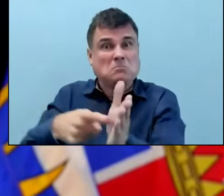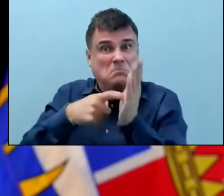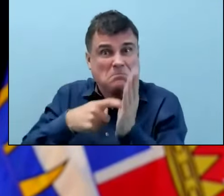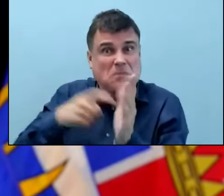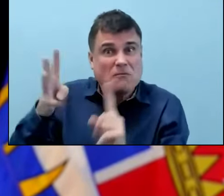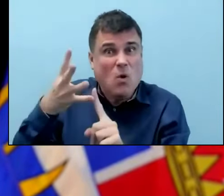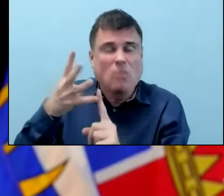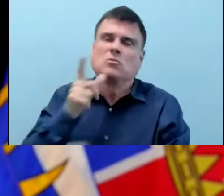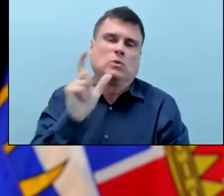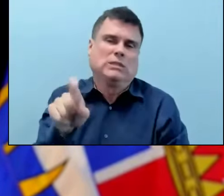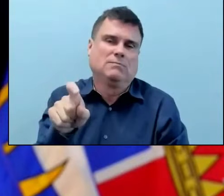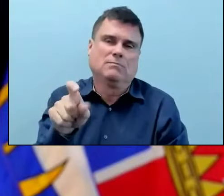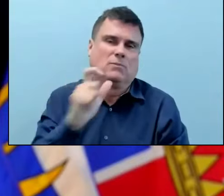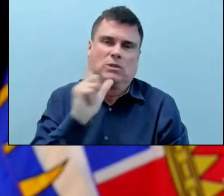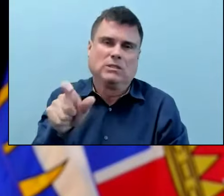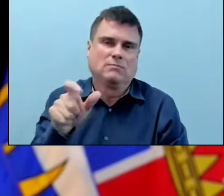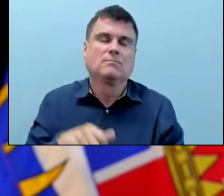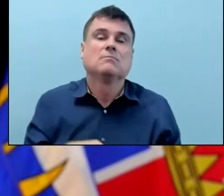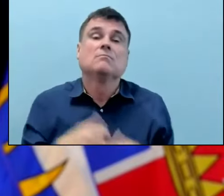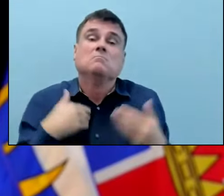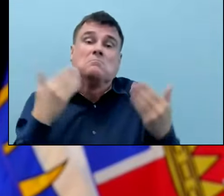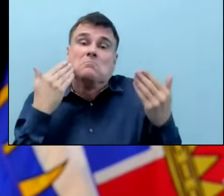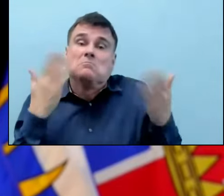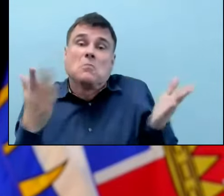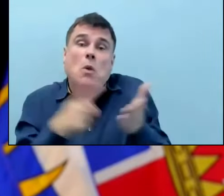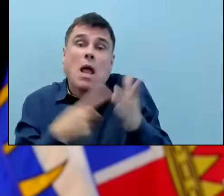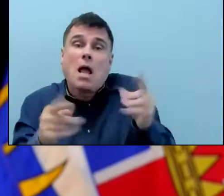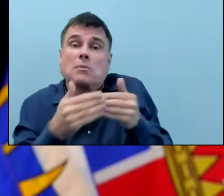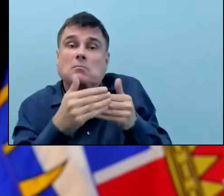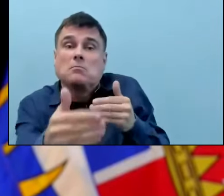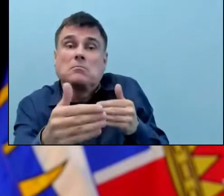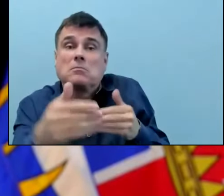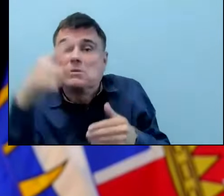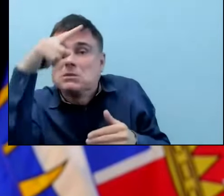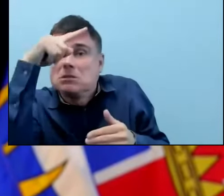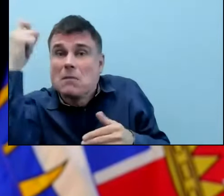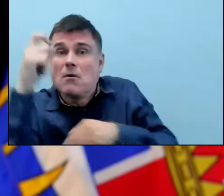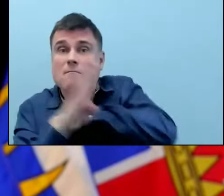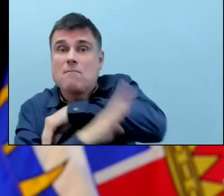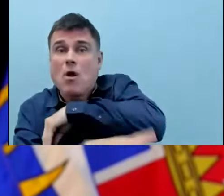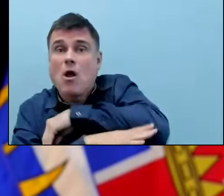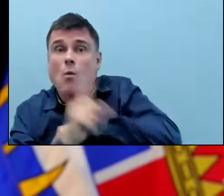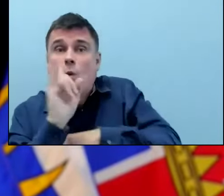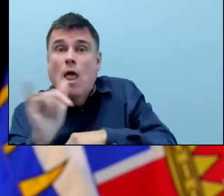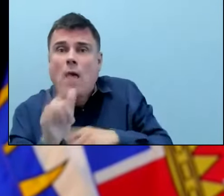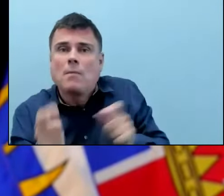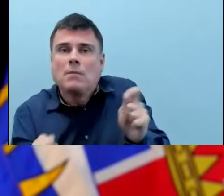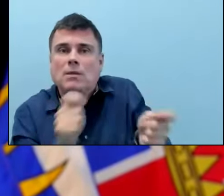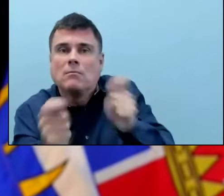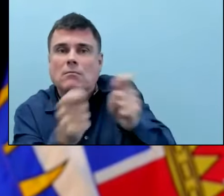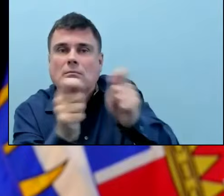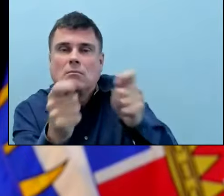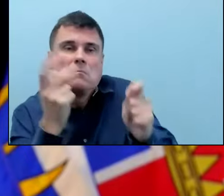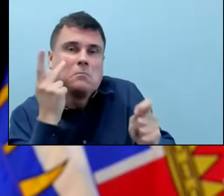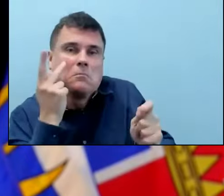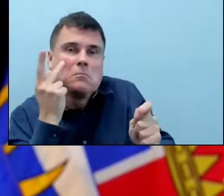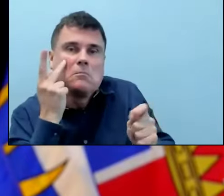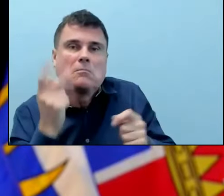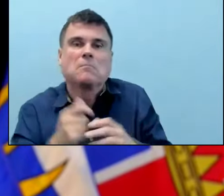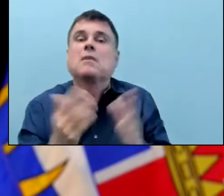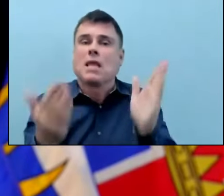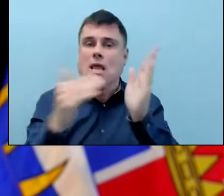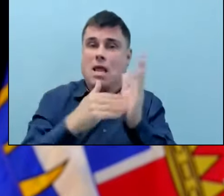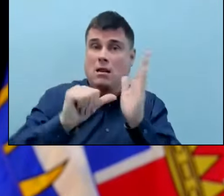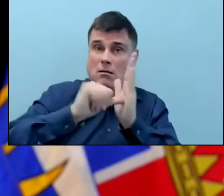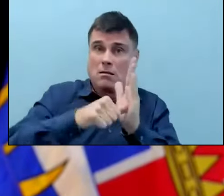when we come up to late summer, early fall when we expect to be back in respiratory season and